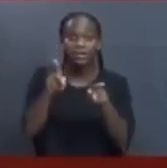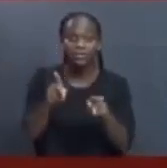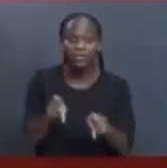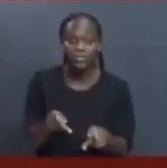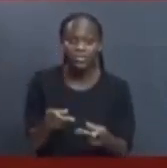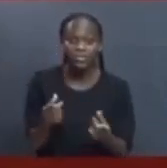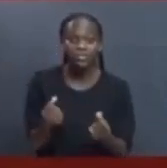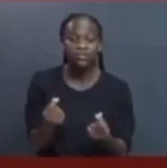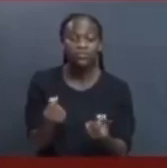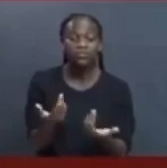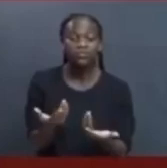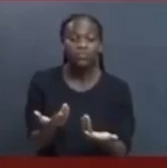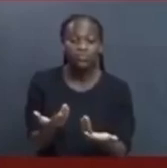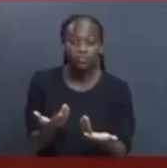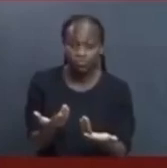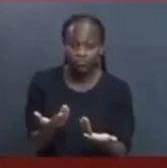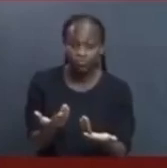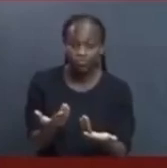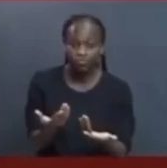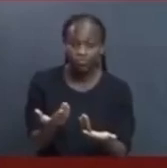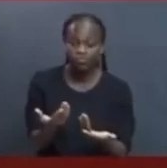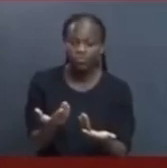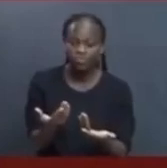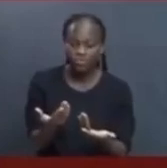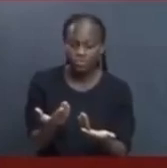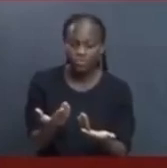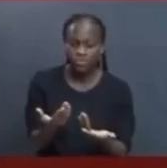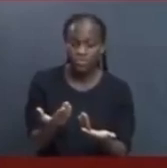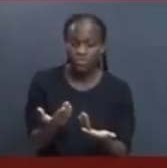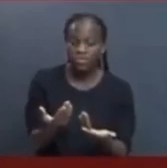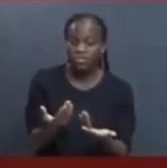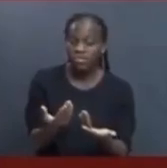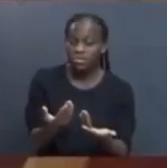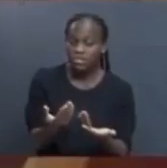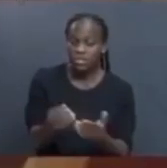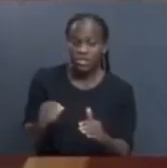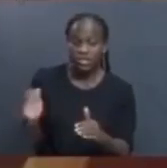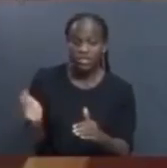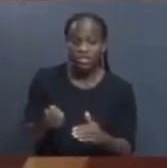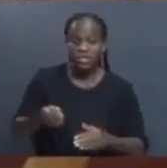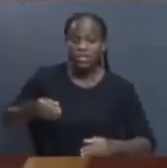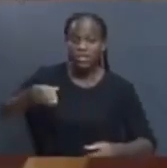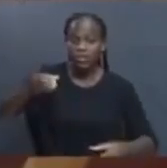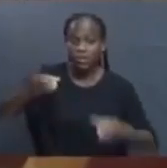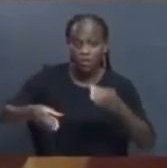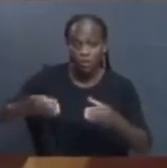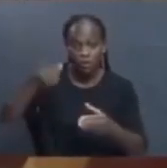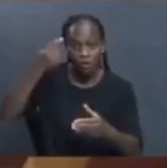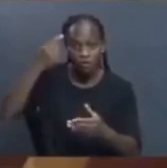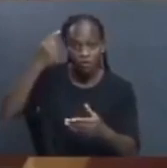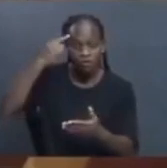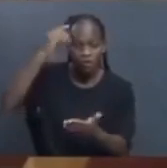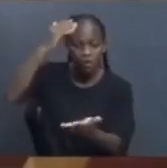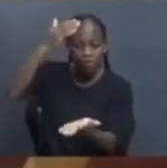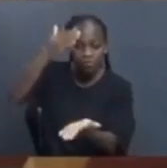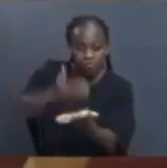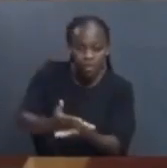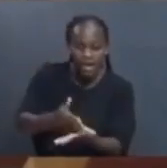rate and follow it with an application for injunction and that is enough